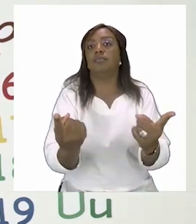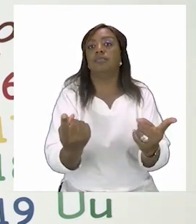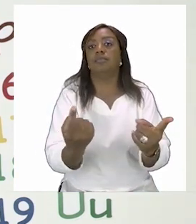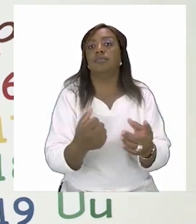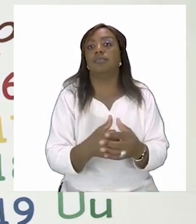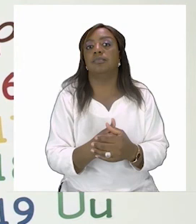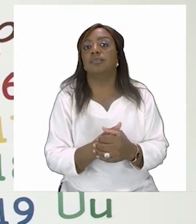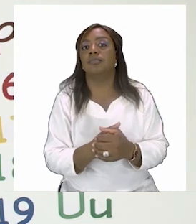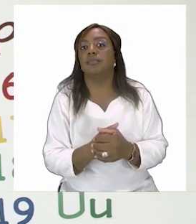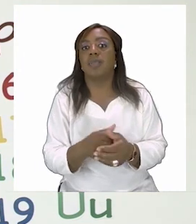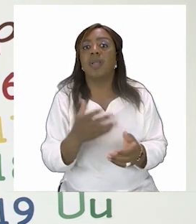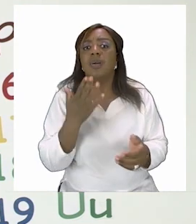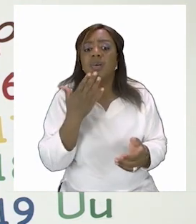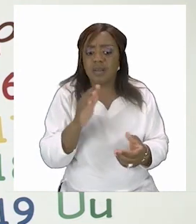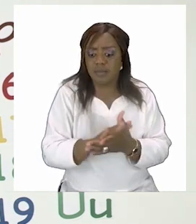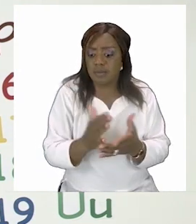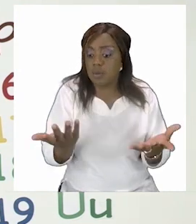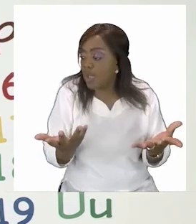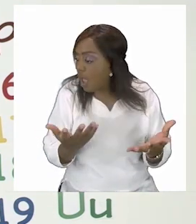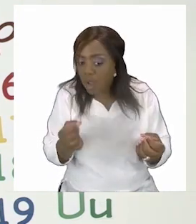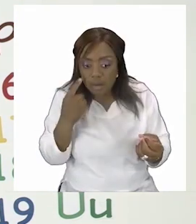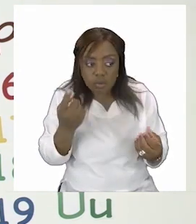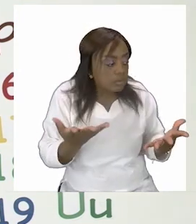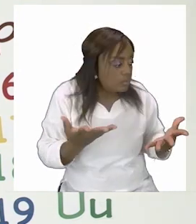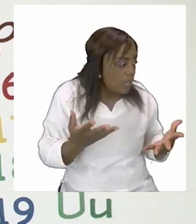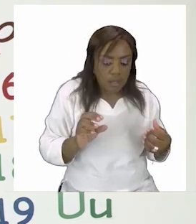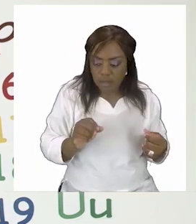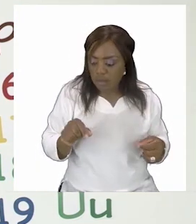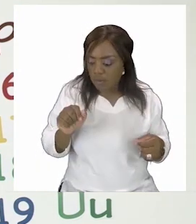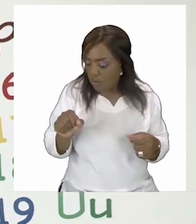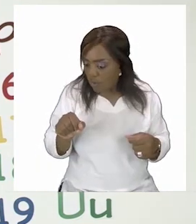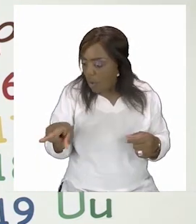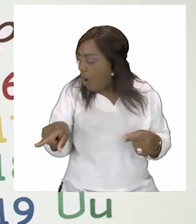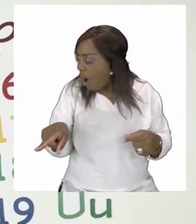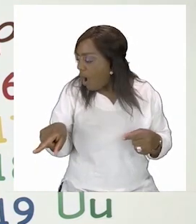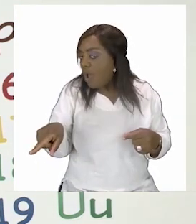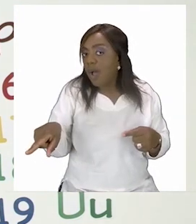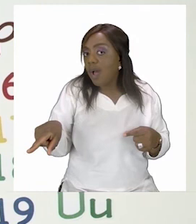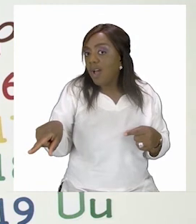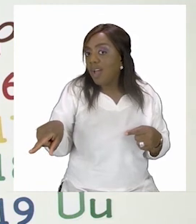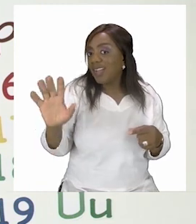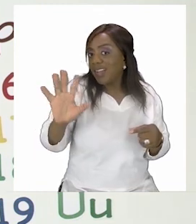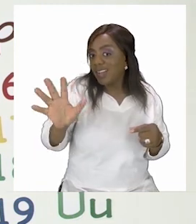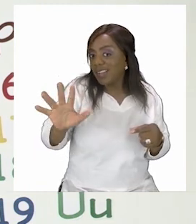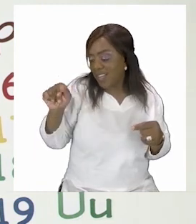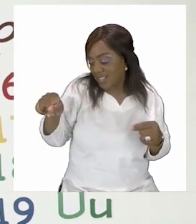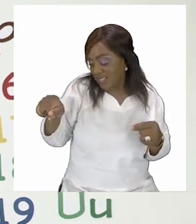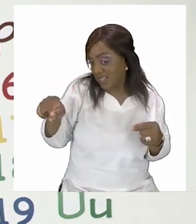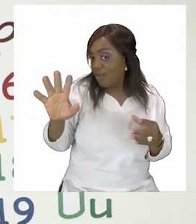seen our little friend today have you oh hi zashi